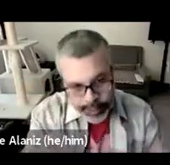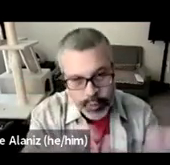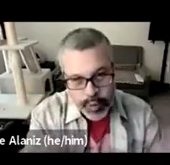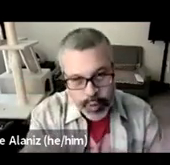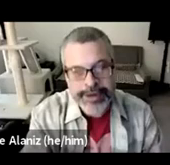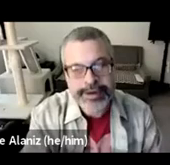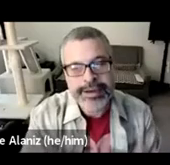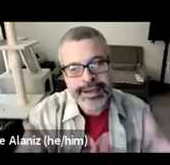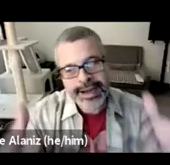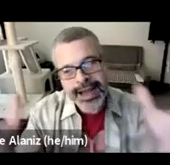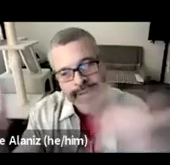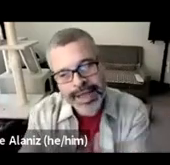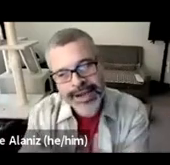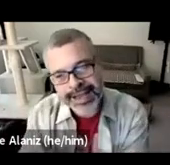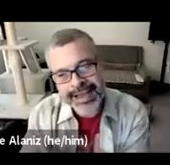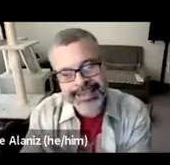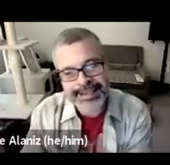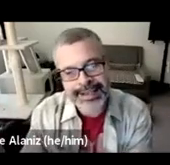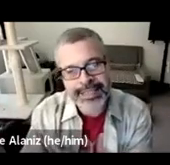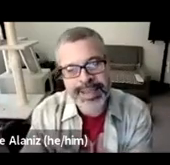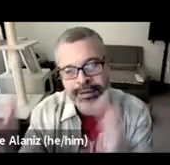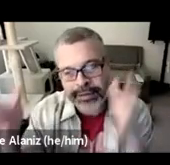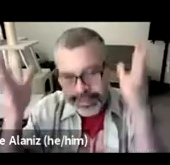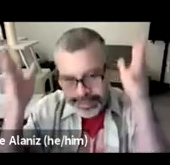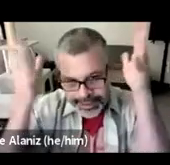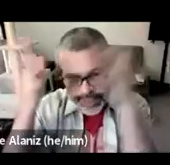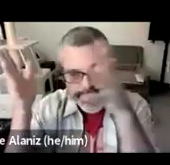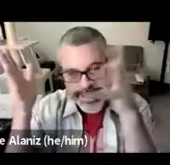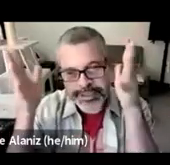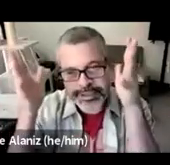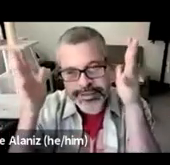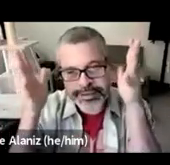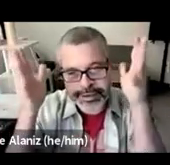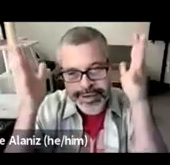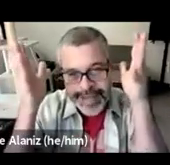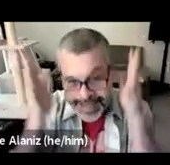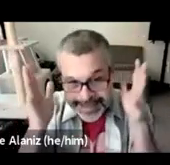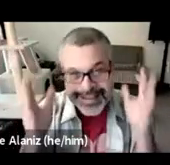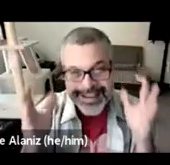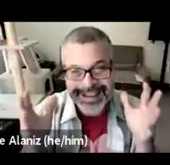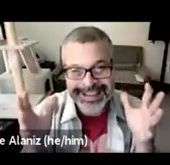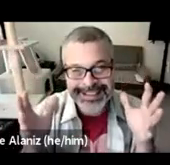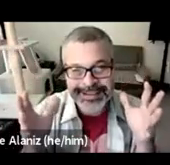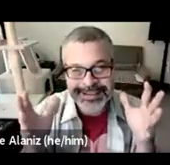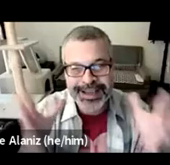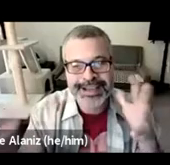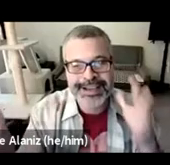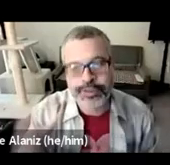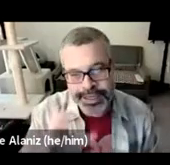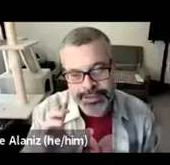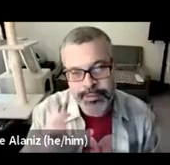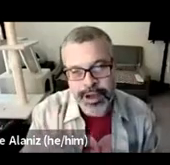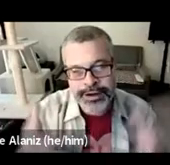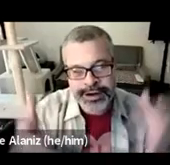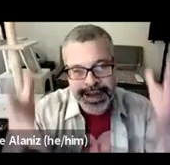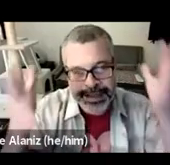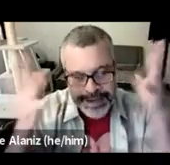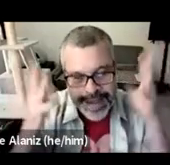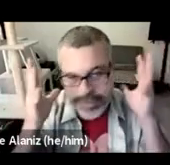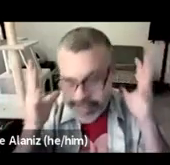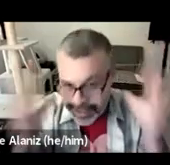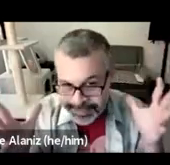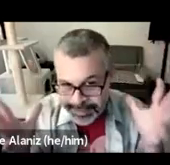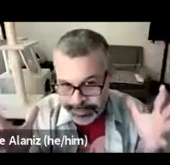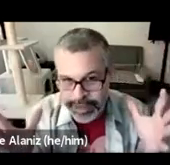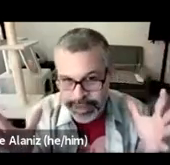says the word water and how that glass in the next panel shifts into her head. And so the idea of her drinking the water